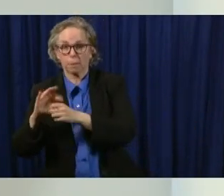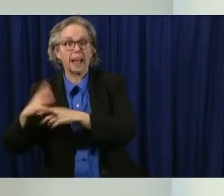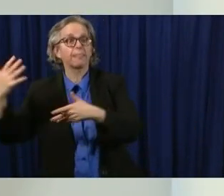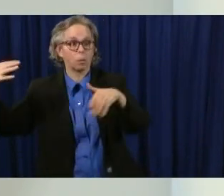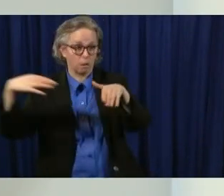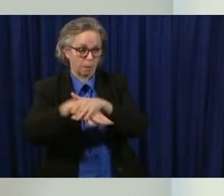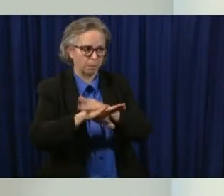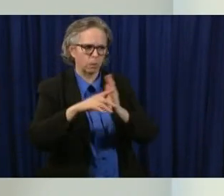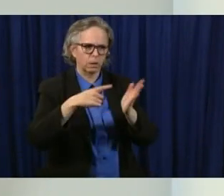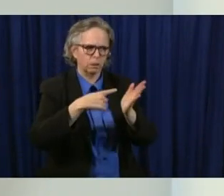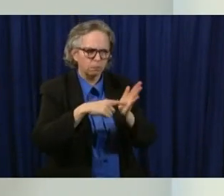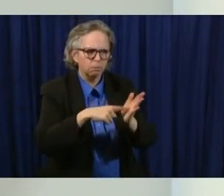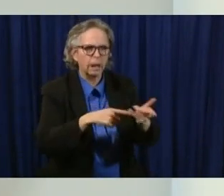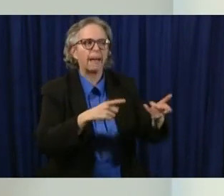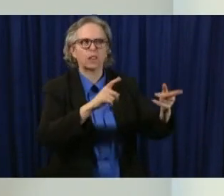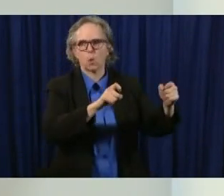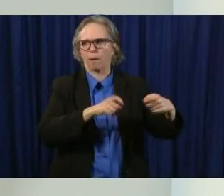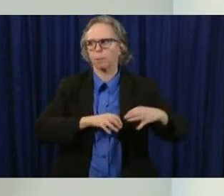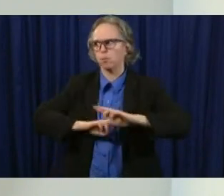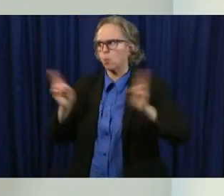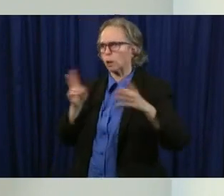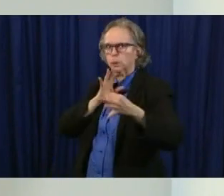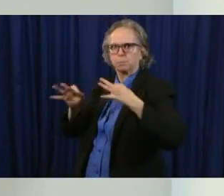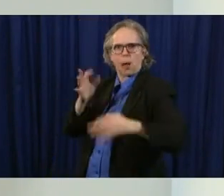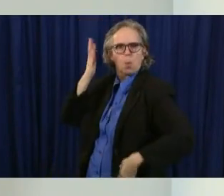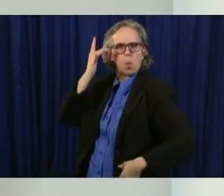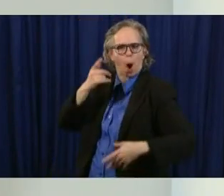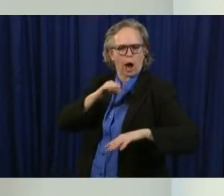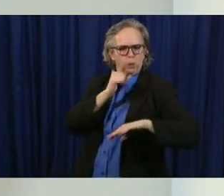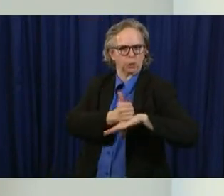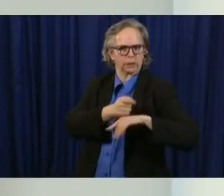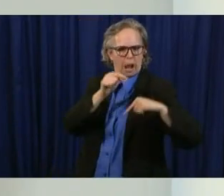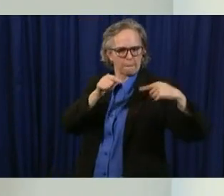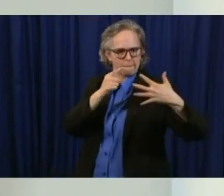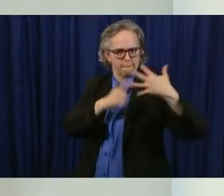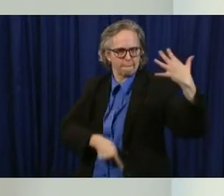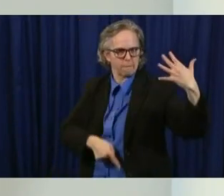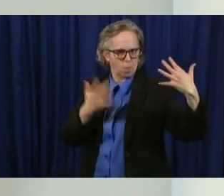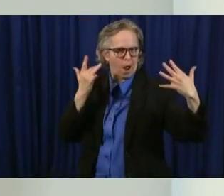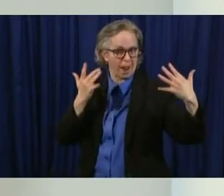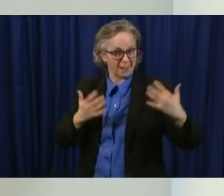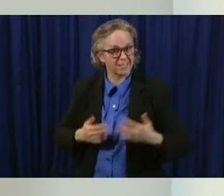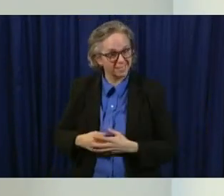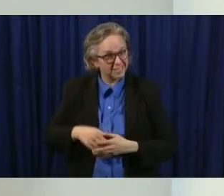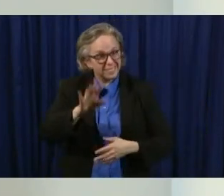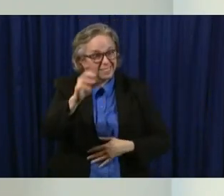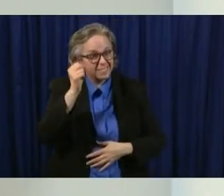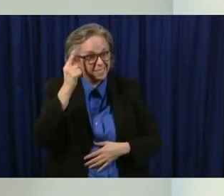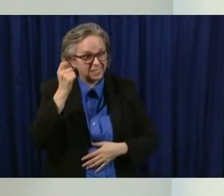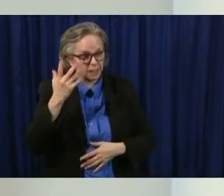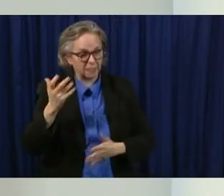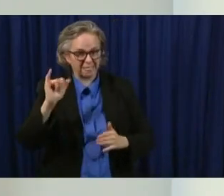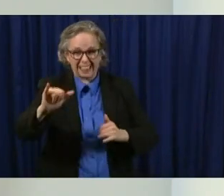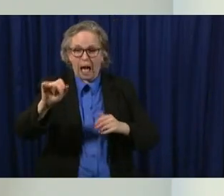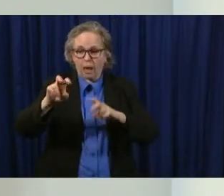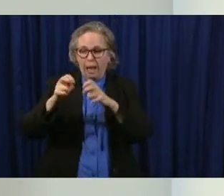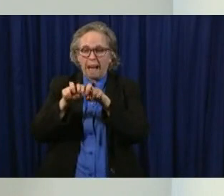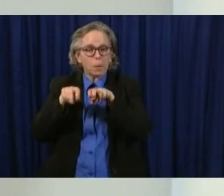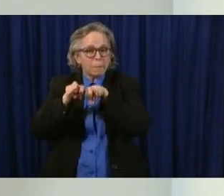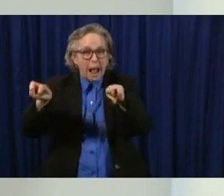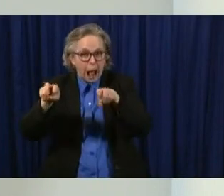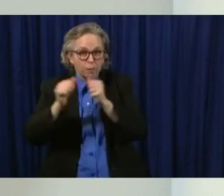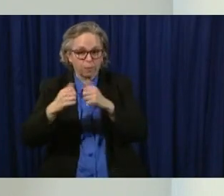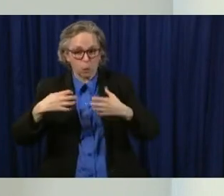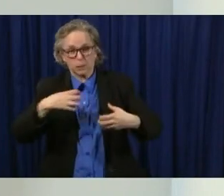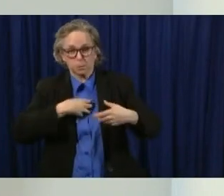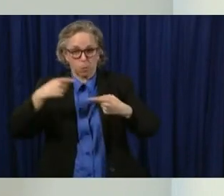the same process we had in the past we have a dispute resolution commission that can handle things when there are different opinions in different counties but it's